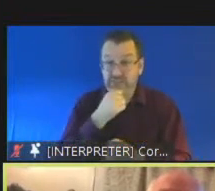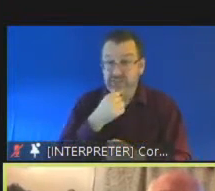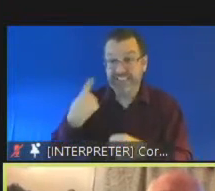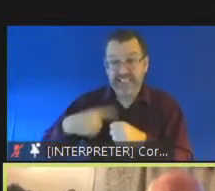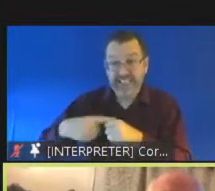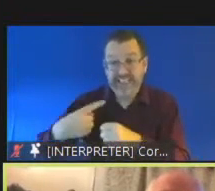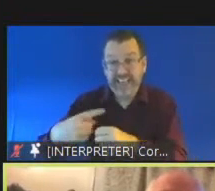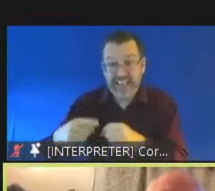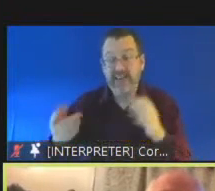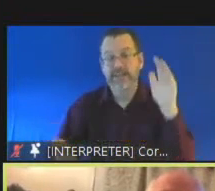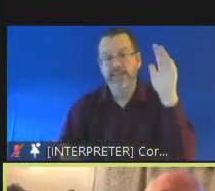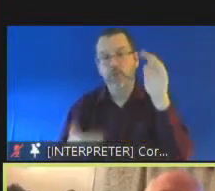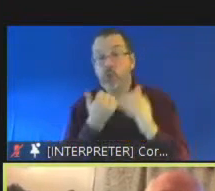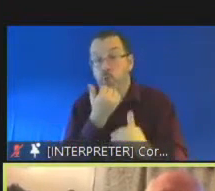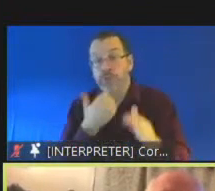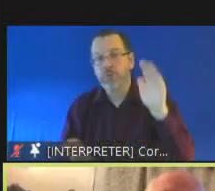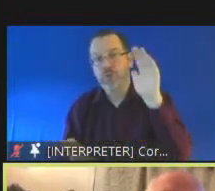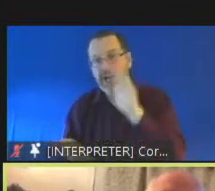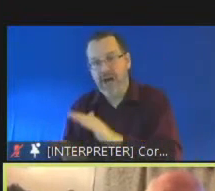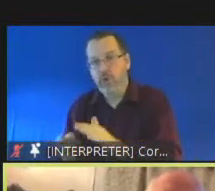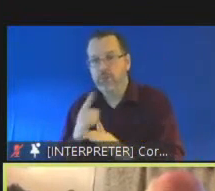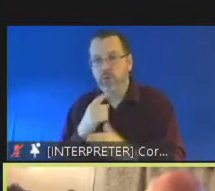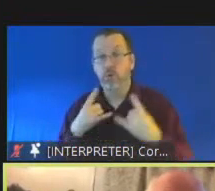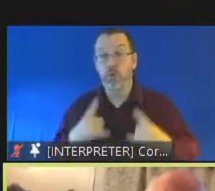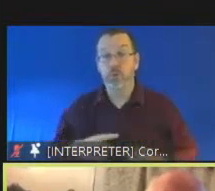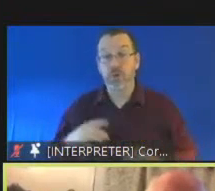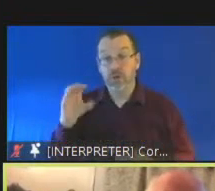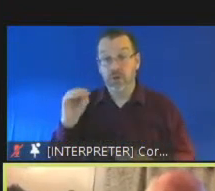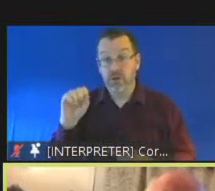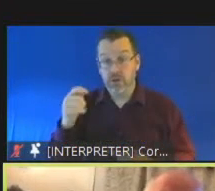increase. Next slide please.